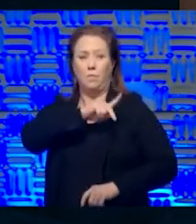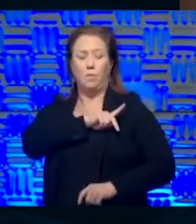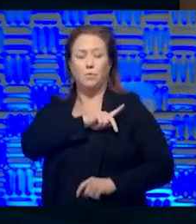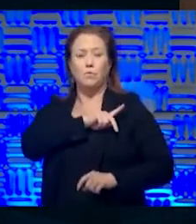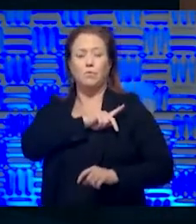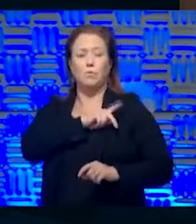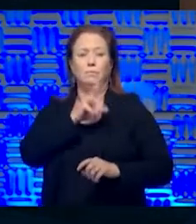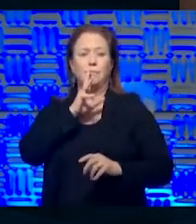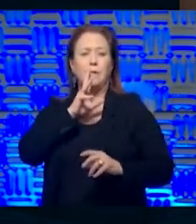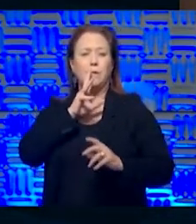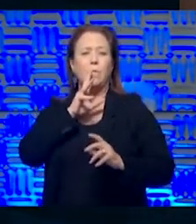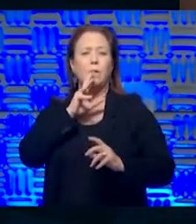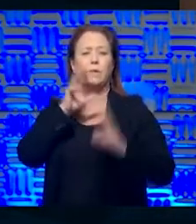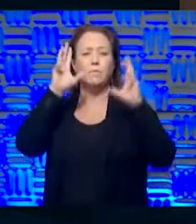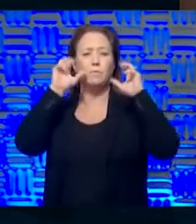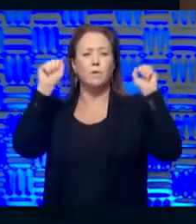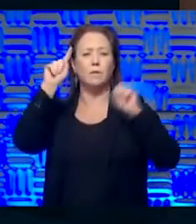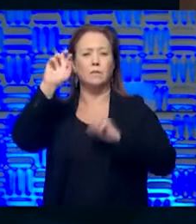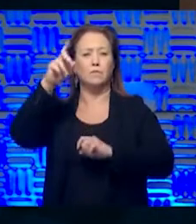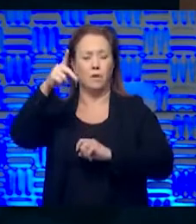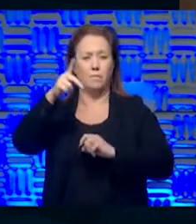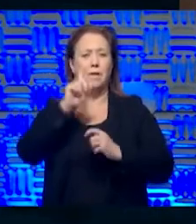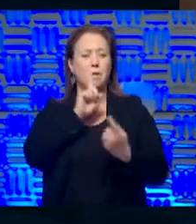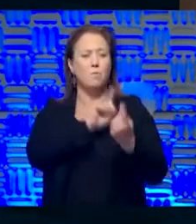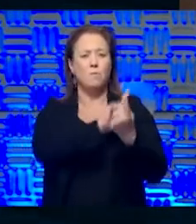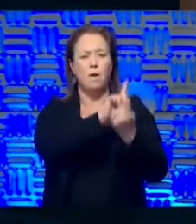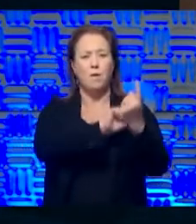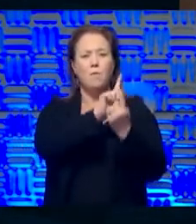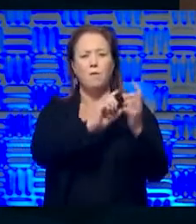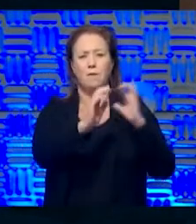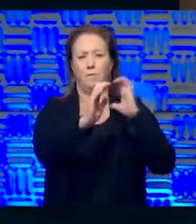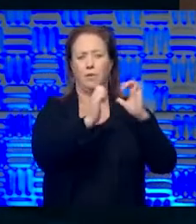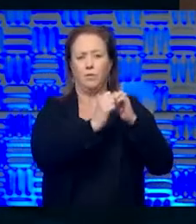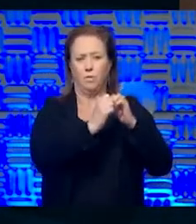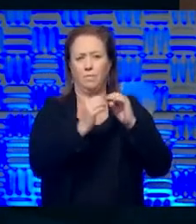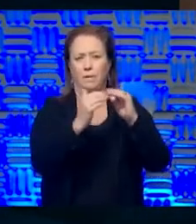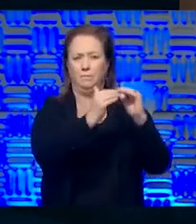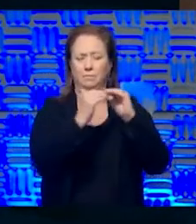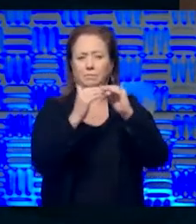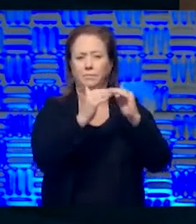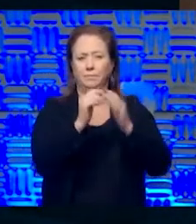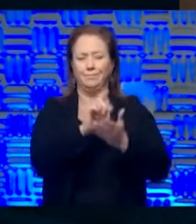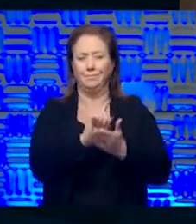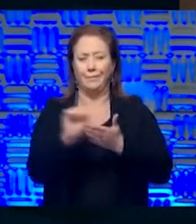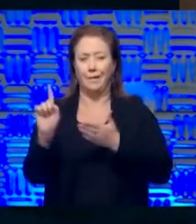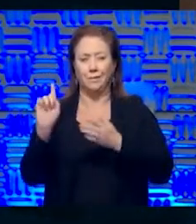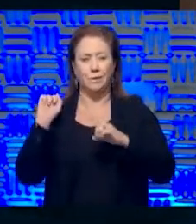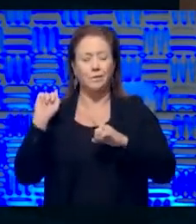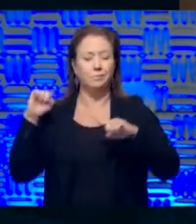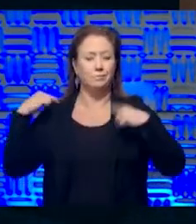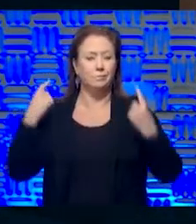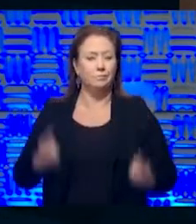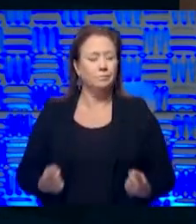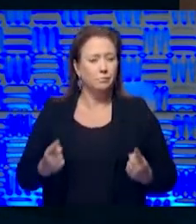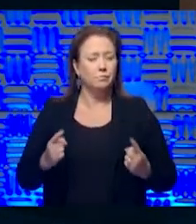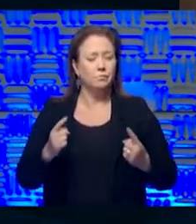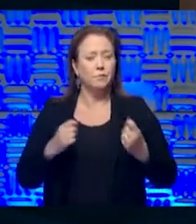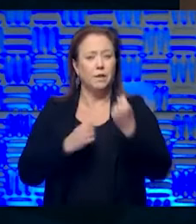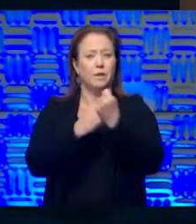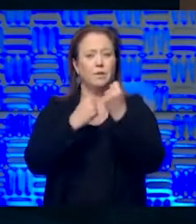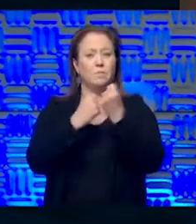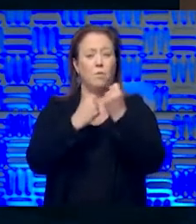president, plus a number of my colleagues, one-on-one, throughout the last week. And I continue to promote